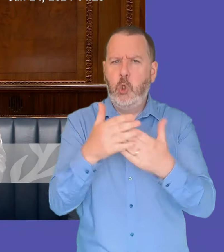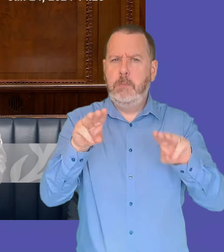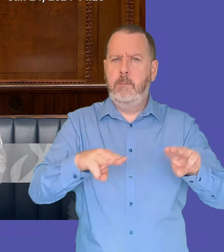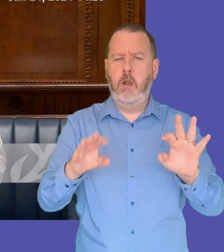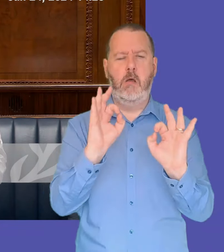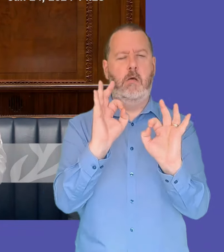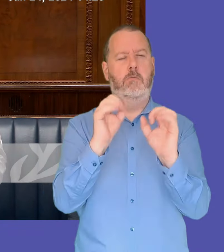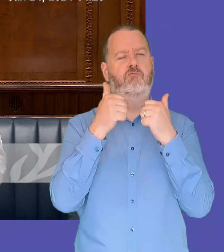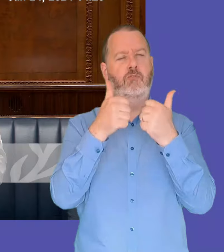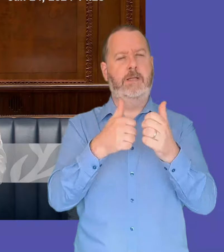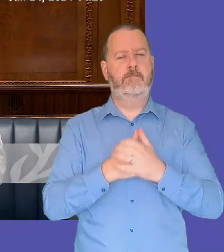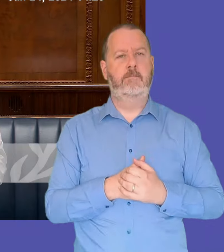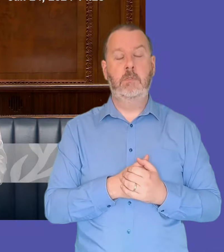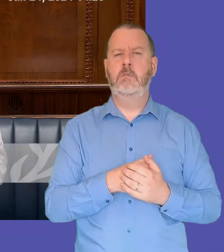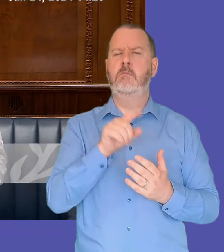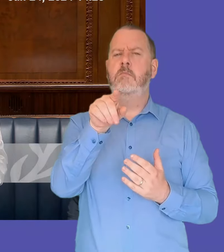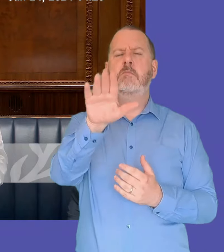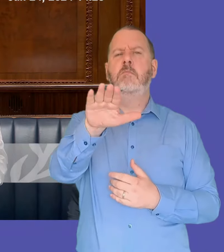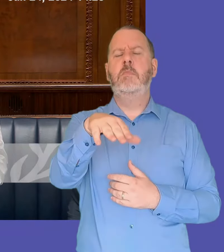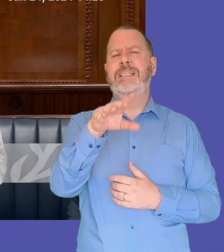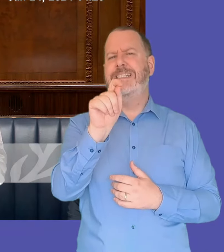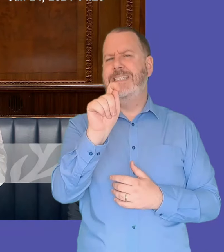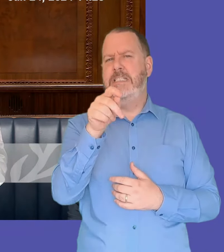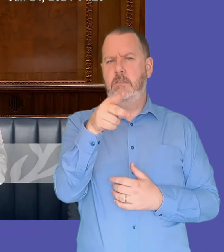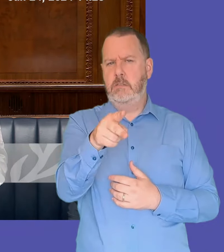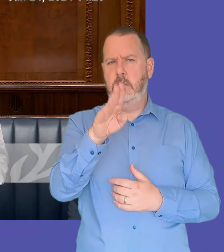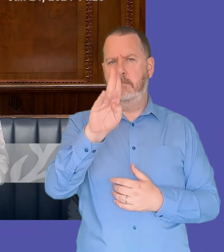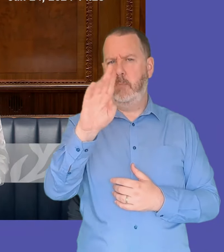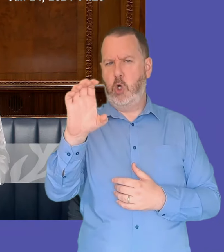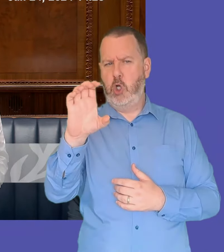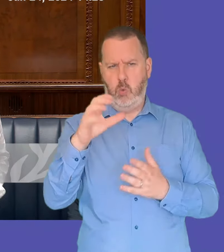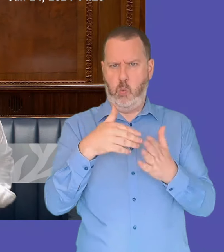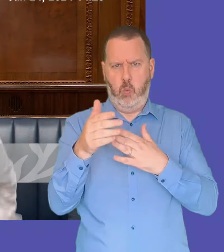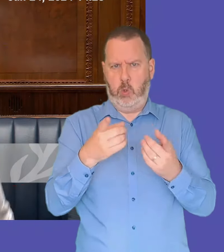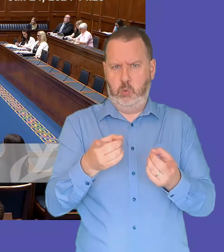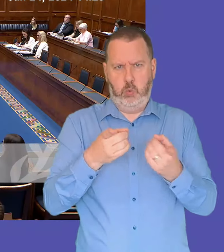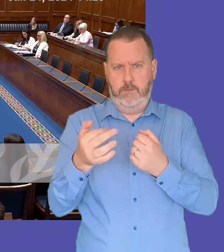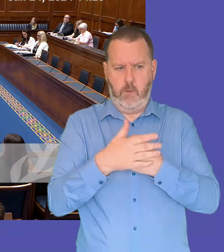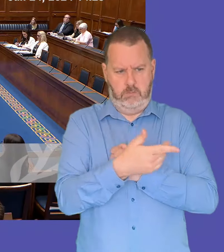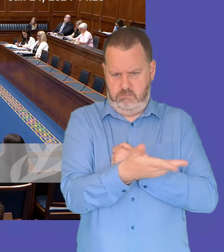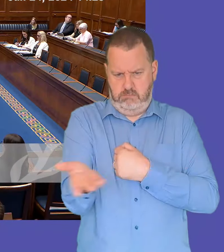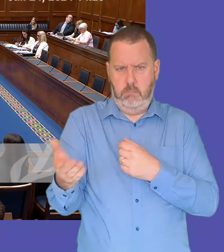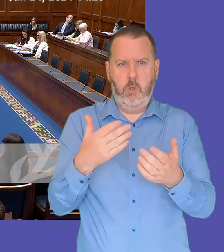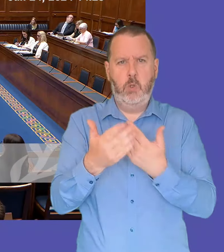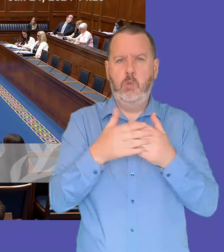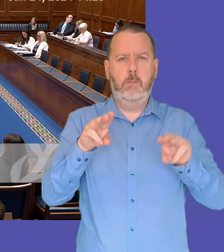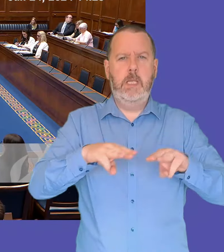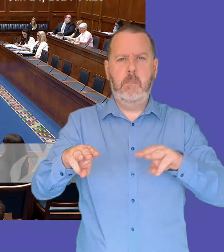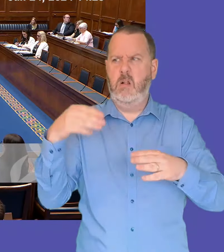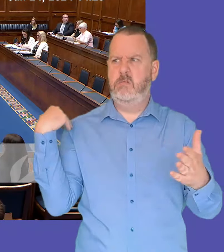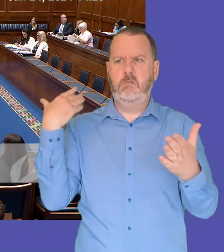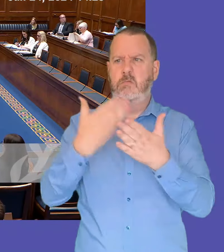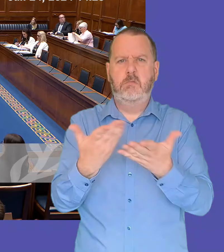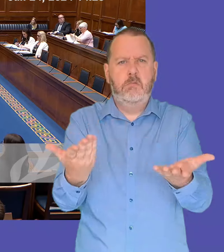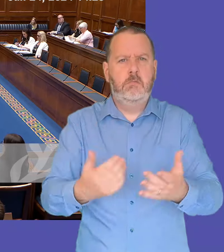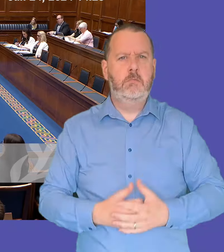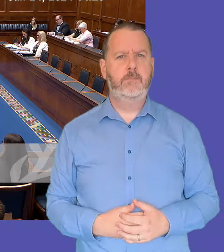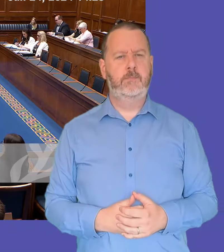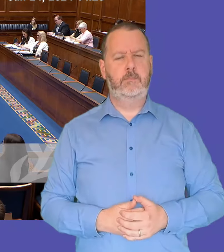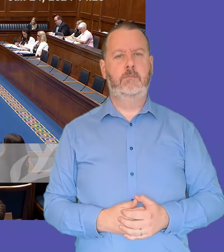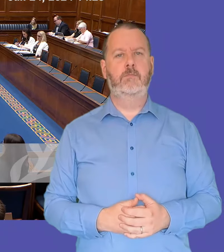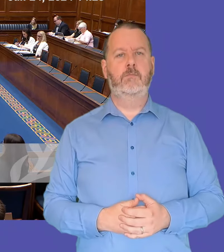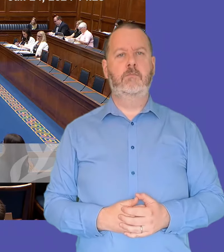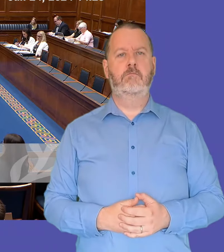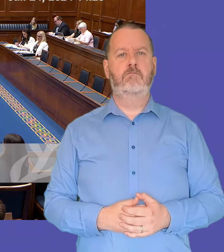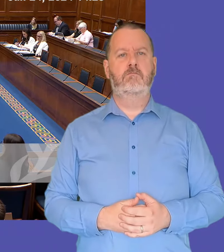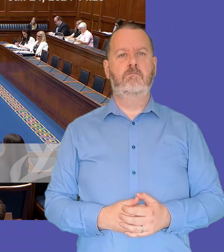outline what t-book has delivered for young people uh during the course of the program can your minister yeah absolutely and i do